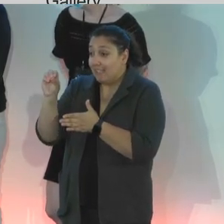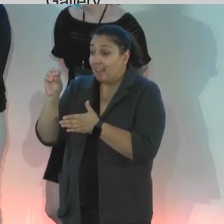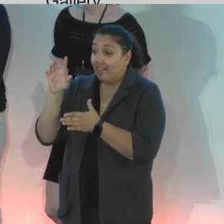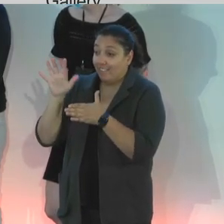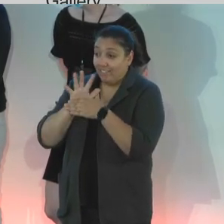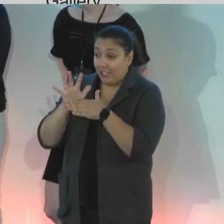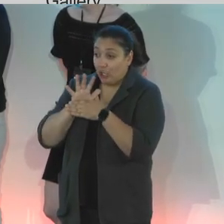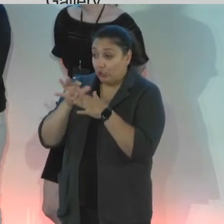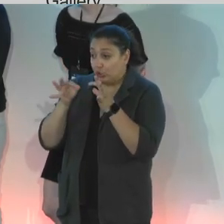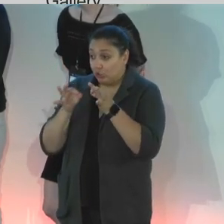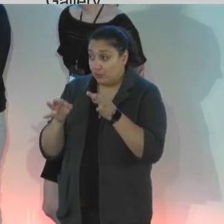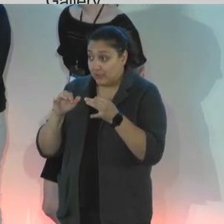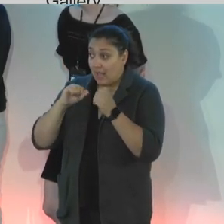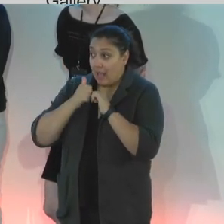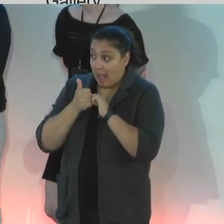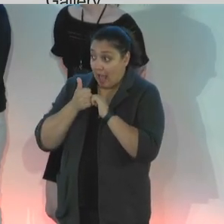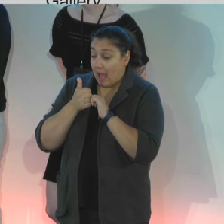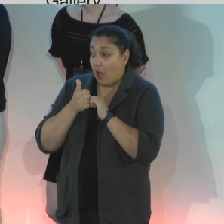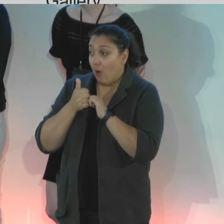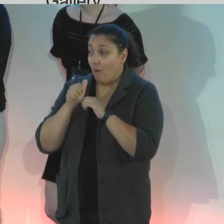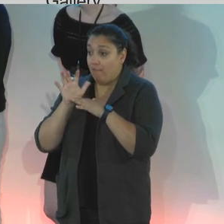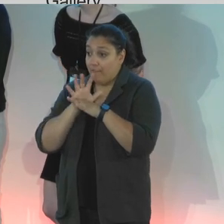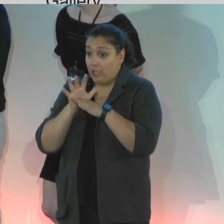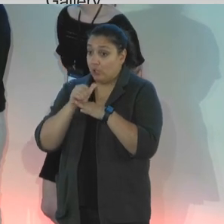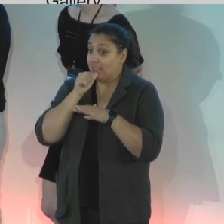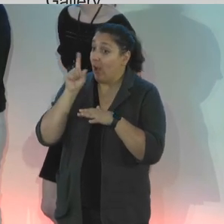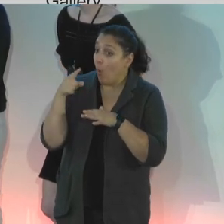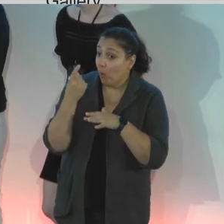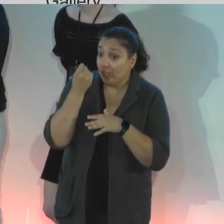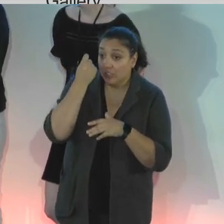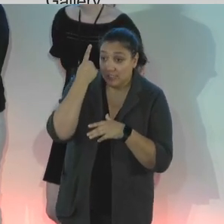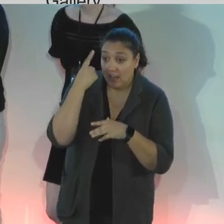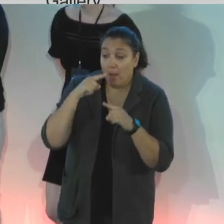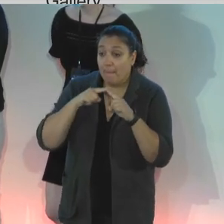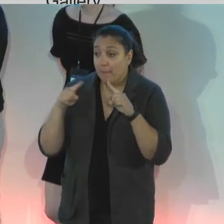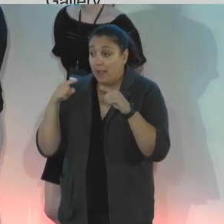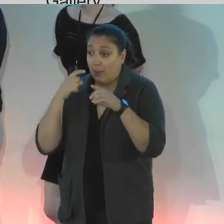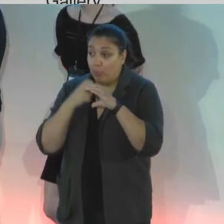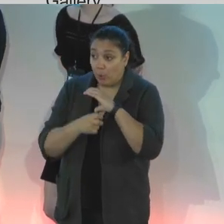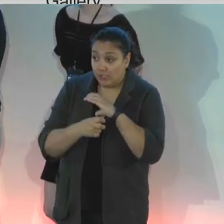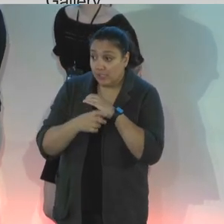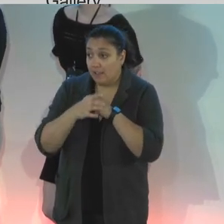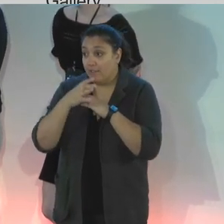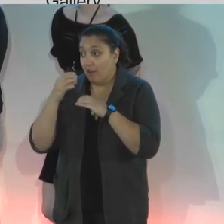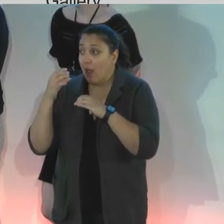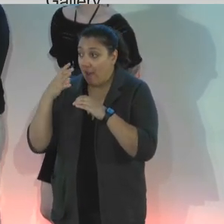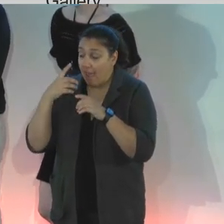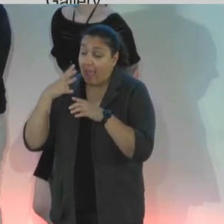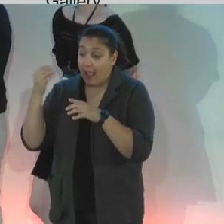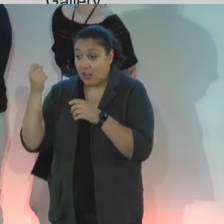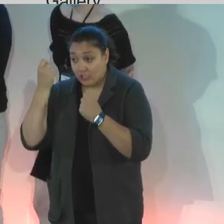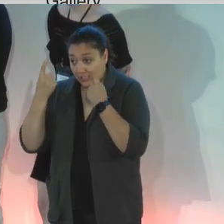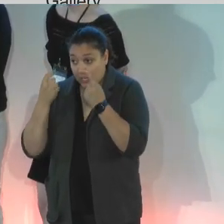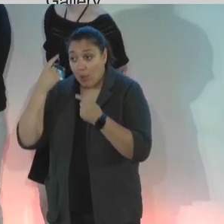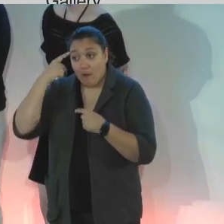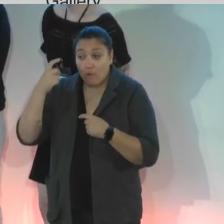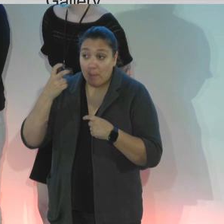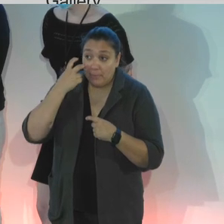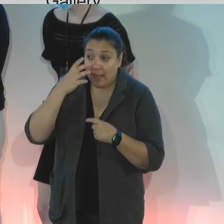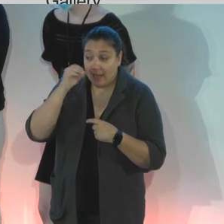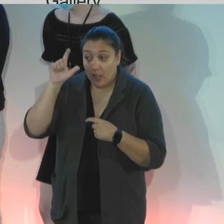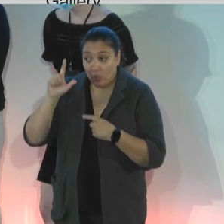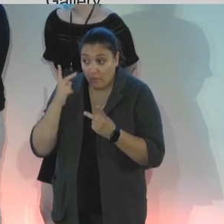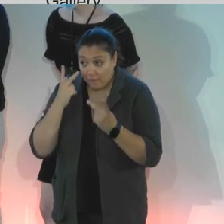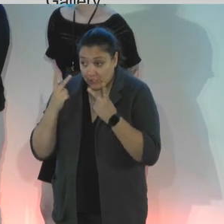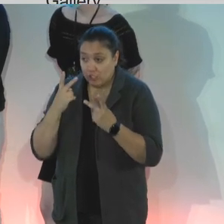how to make videos not just understandable, but also immersive and equitable for people who are blind or have low vision, I would encourage you to join our